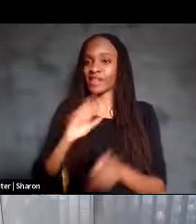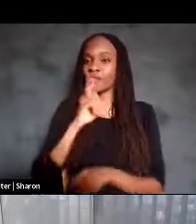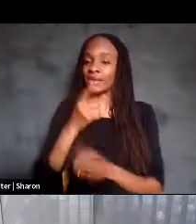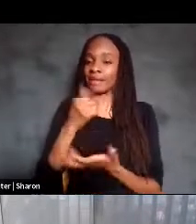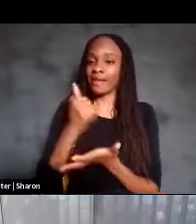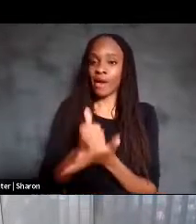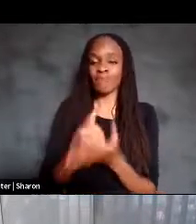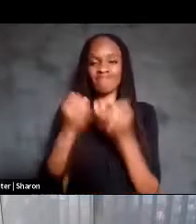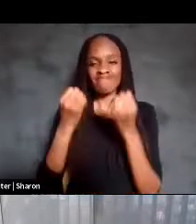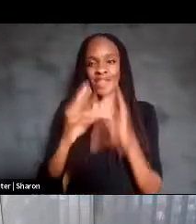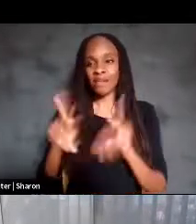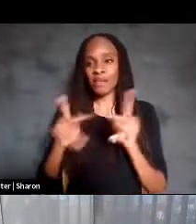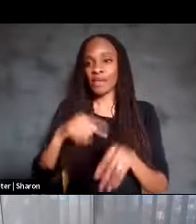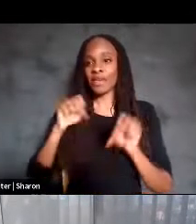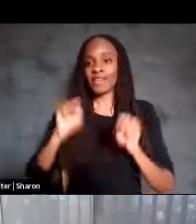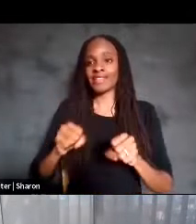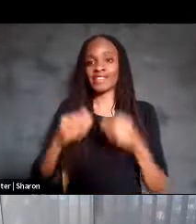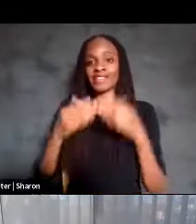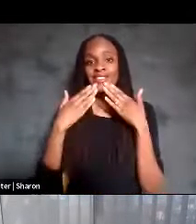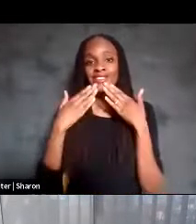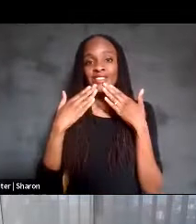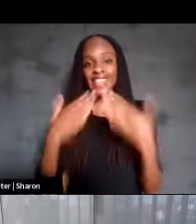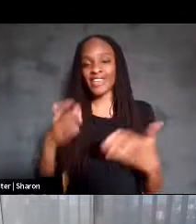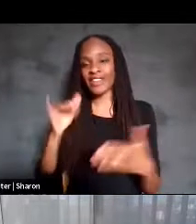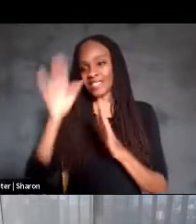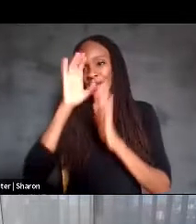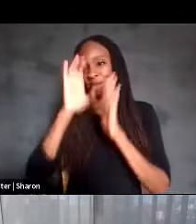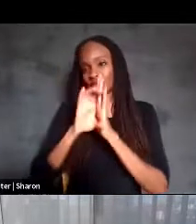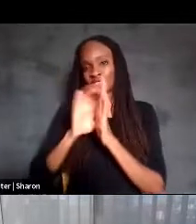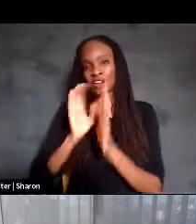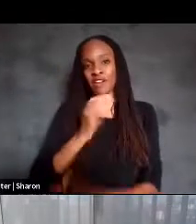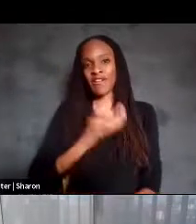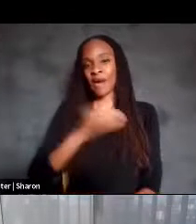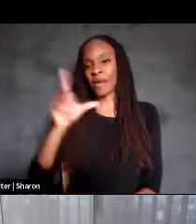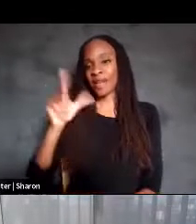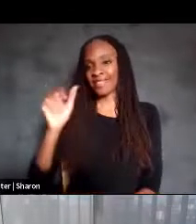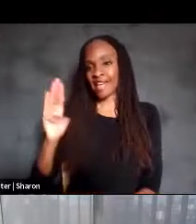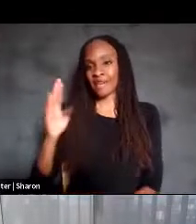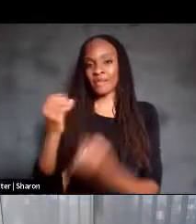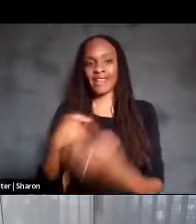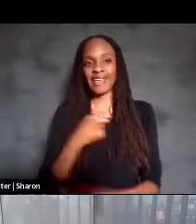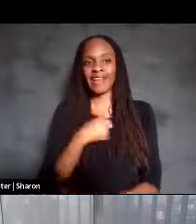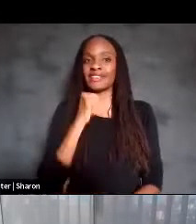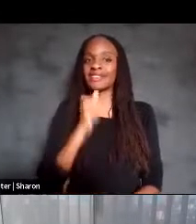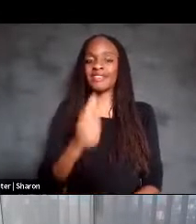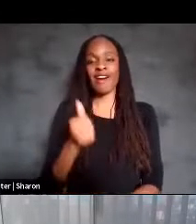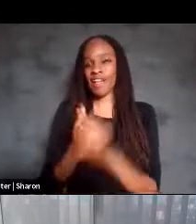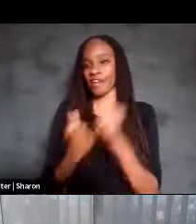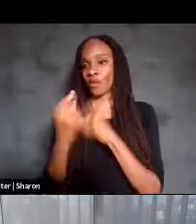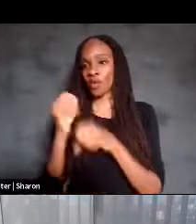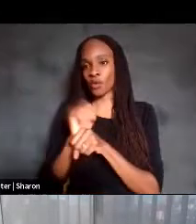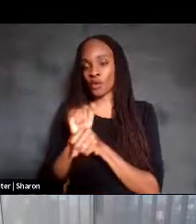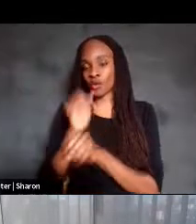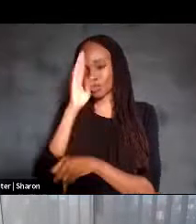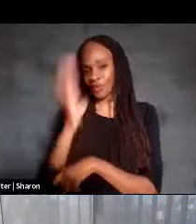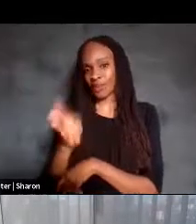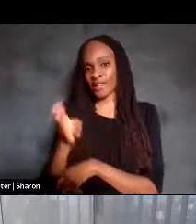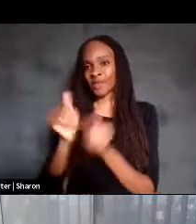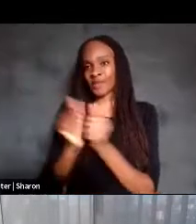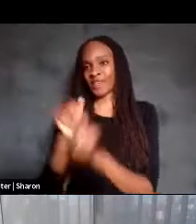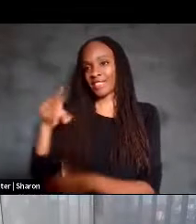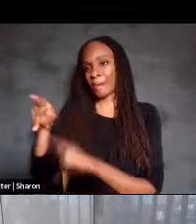can. So thank you, this is a picture of our lab, a lot of us here. Not everyone works directly with Pancho, only the lucky ones do.